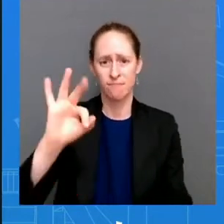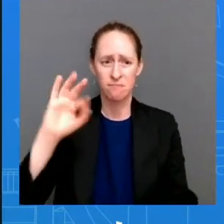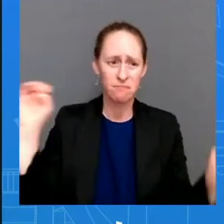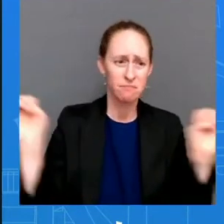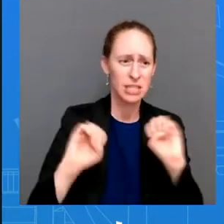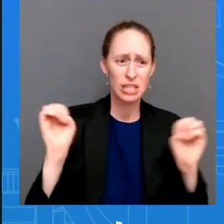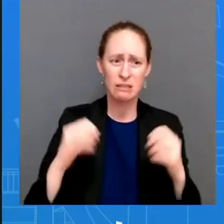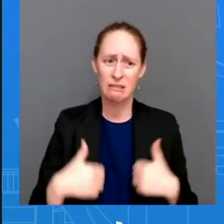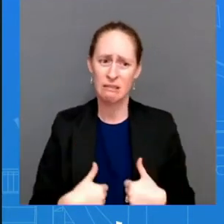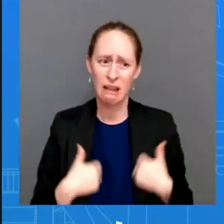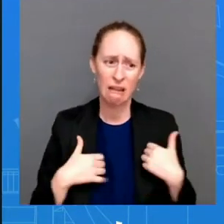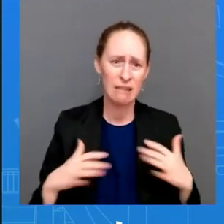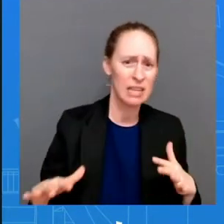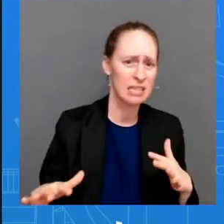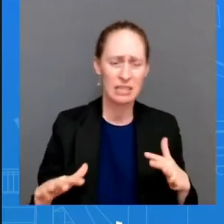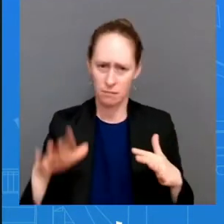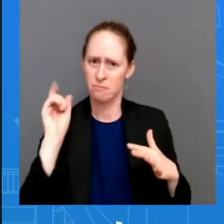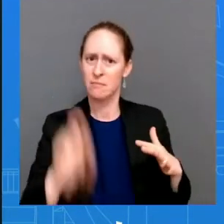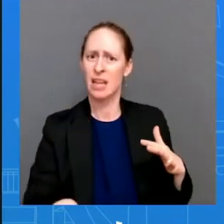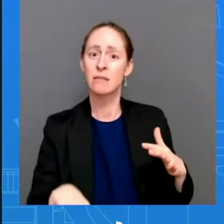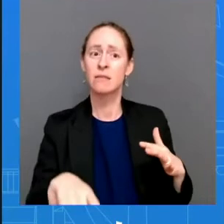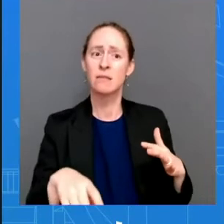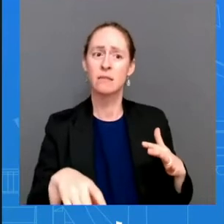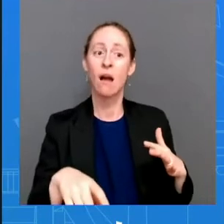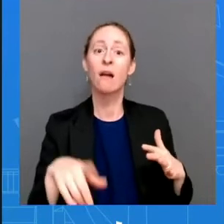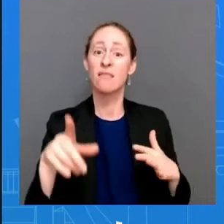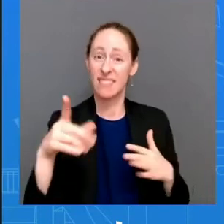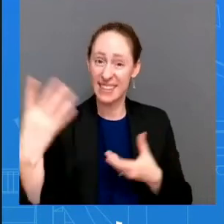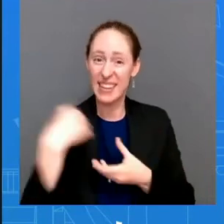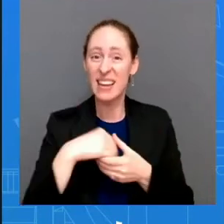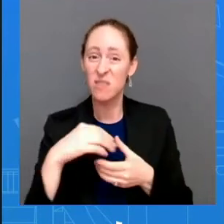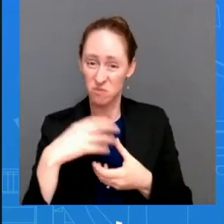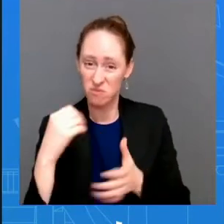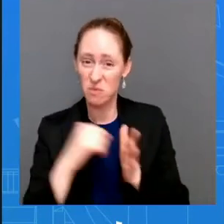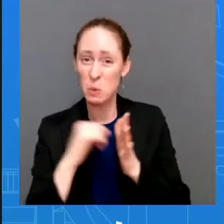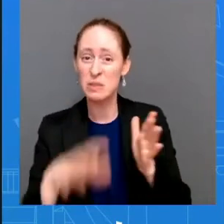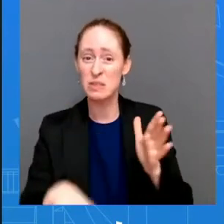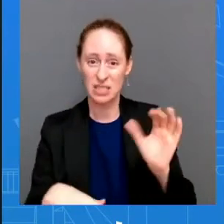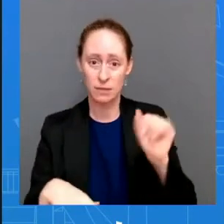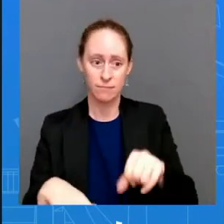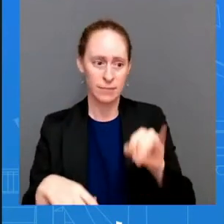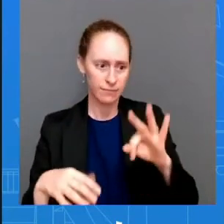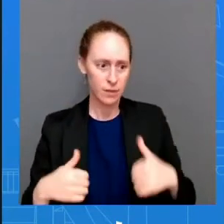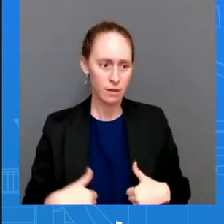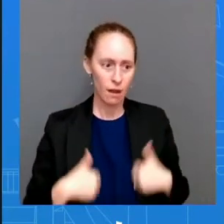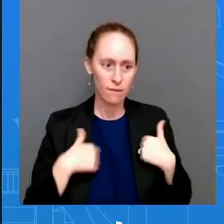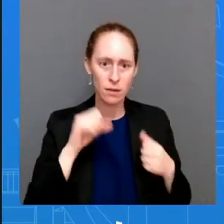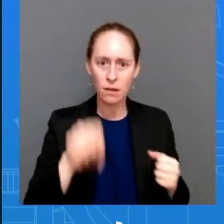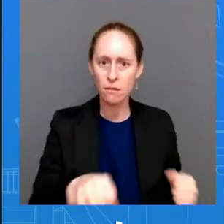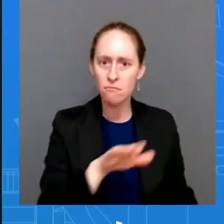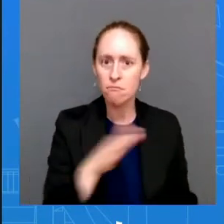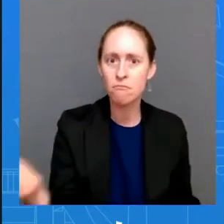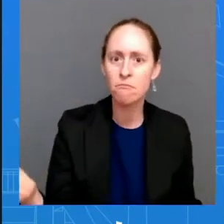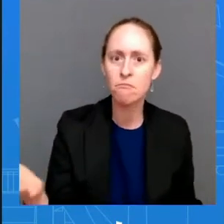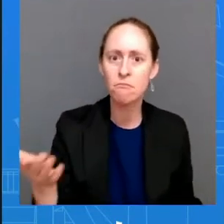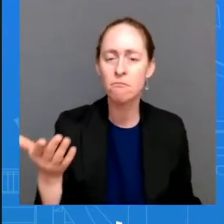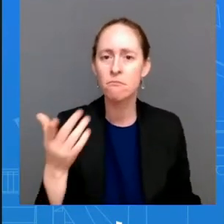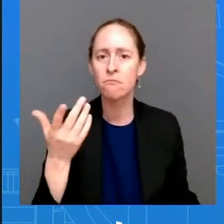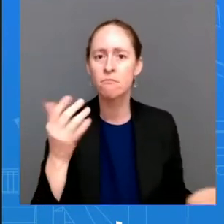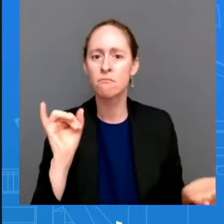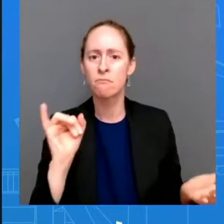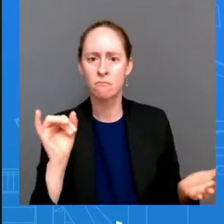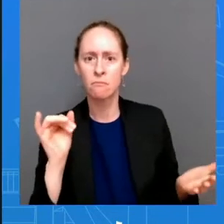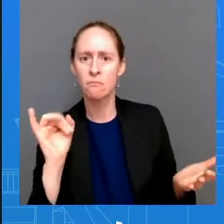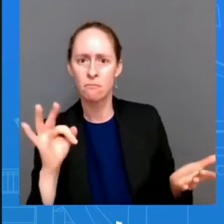women facing and life-threatening conditions we are working to ensure that pregnant women whose life and lives are in serious jeopardy